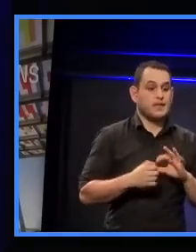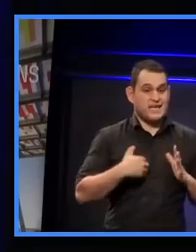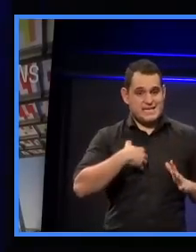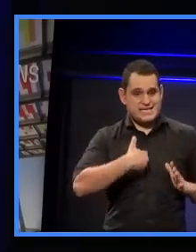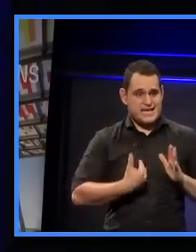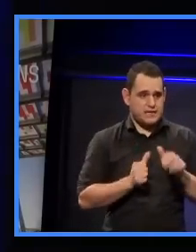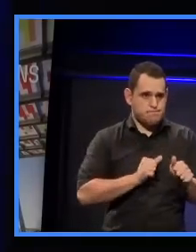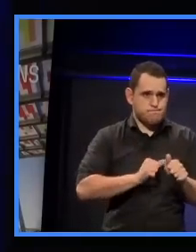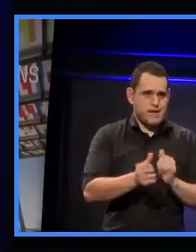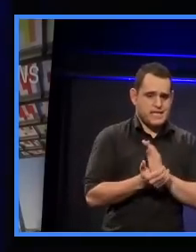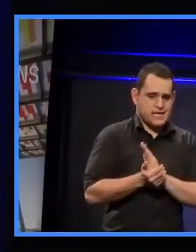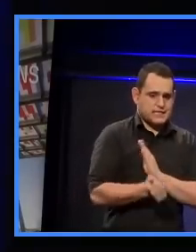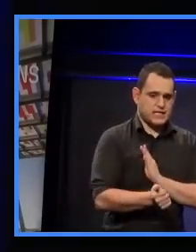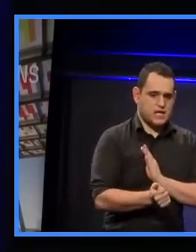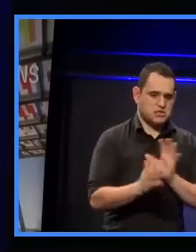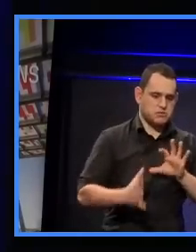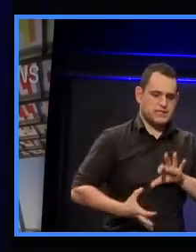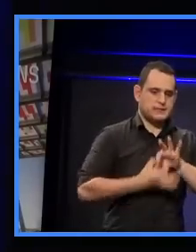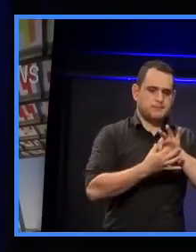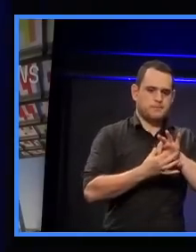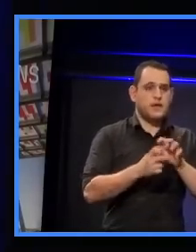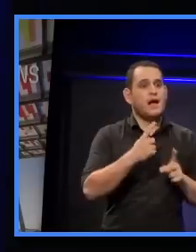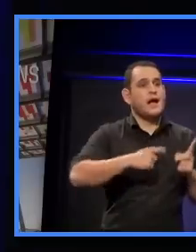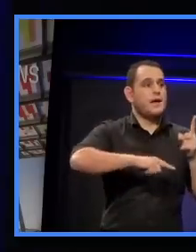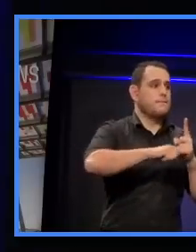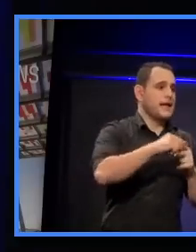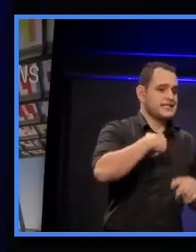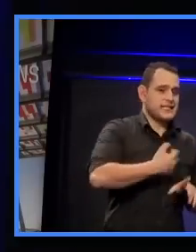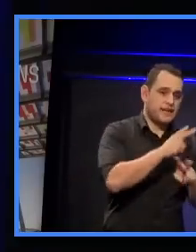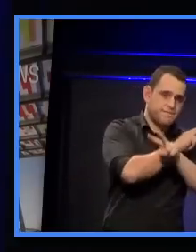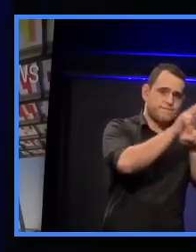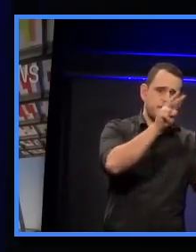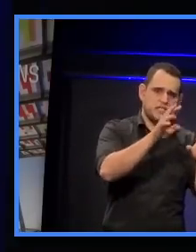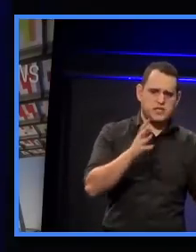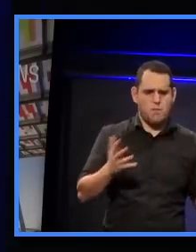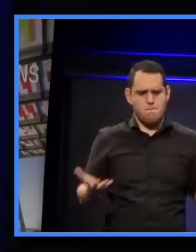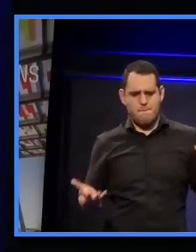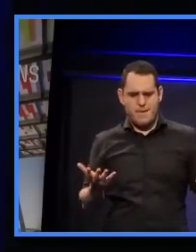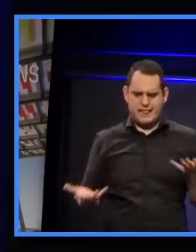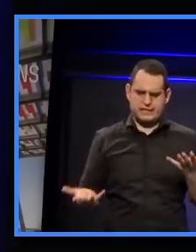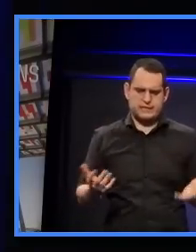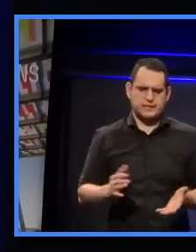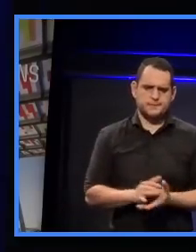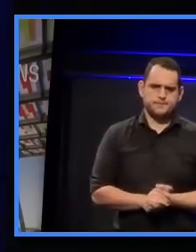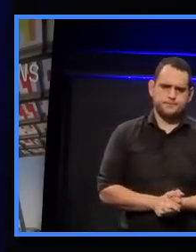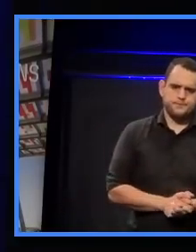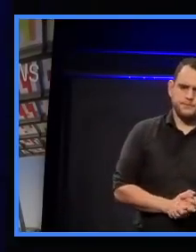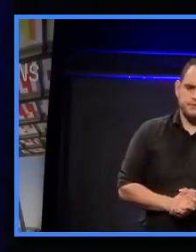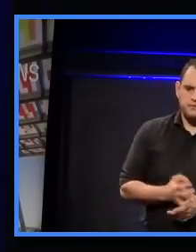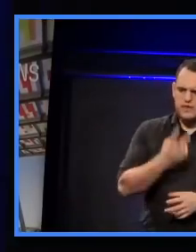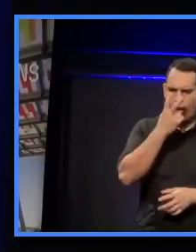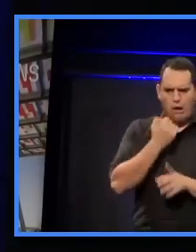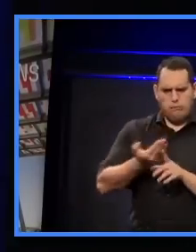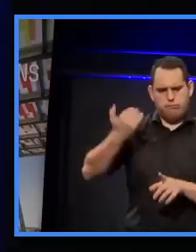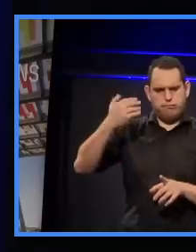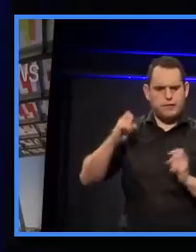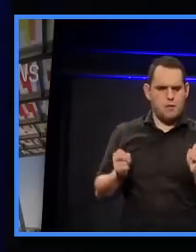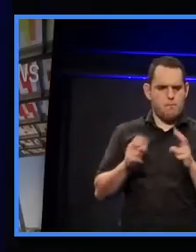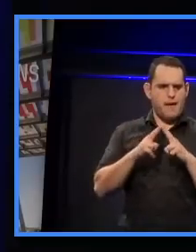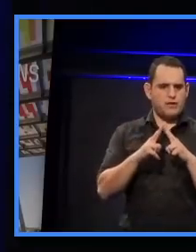that, absolutely. But then you also need vision. So it's trying to balance the two. You know, in the old Versailles, Paris was